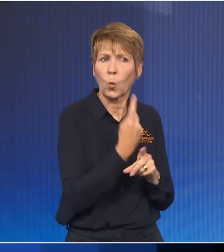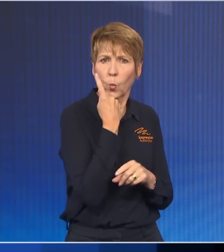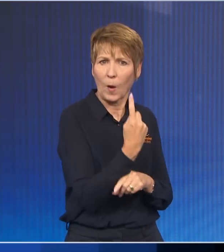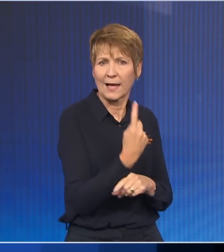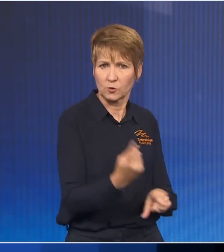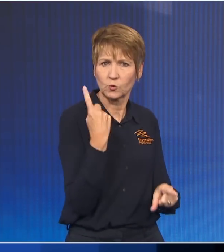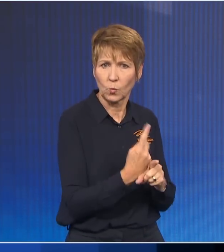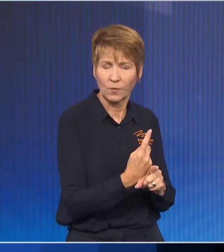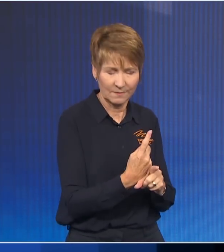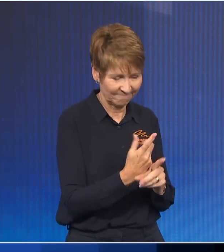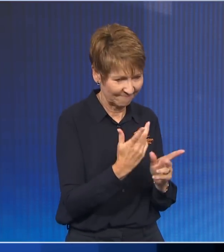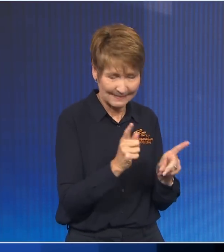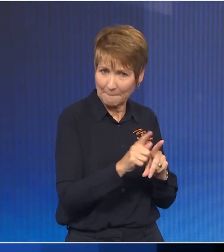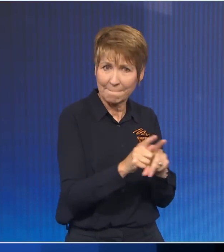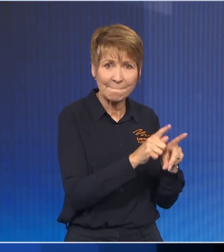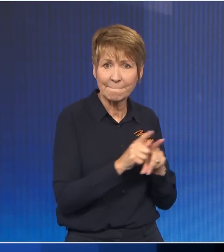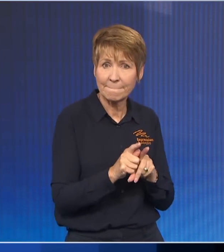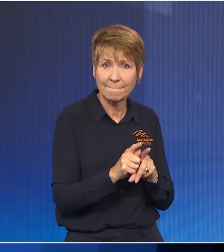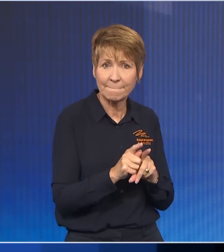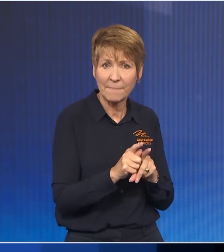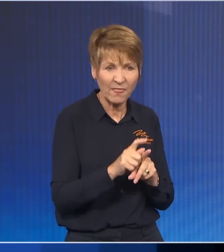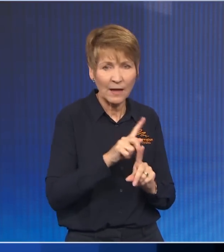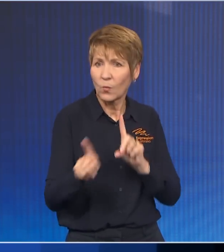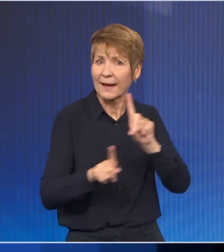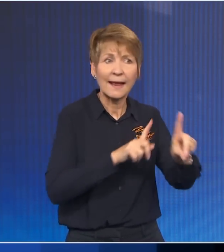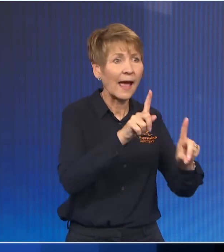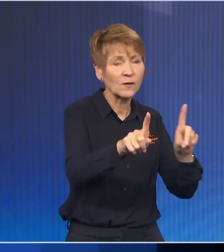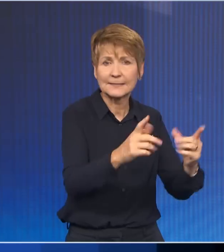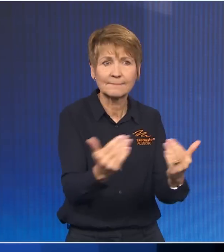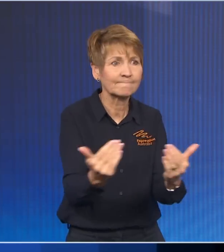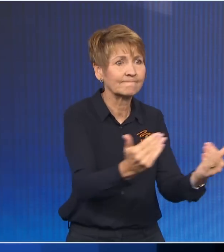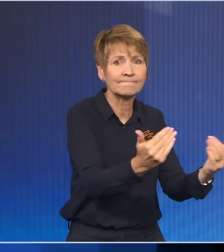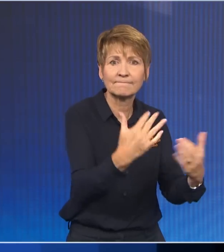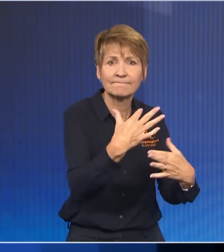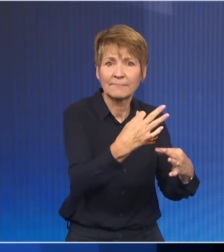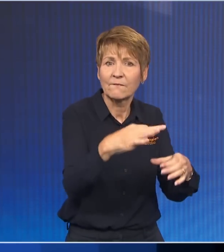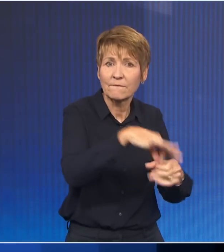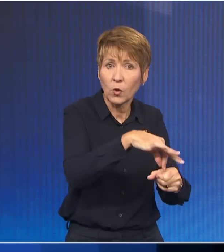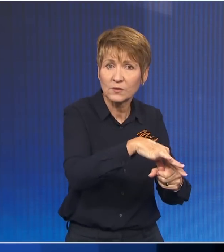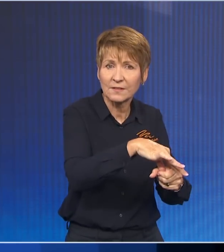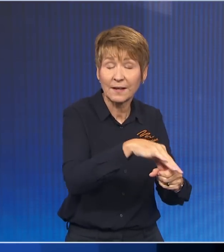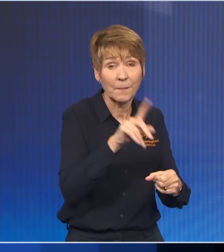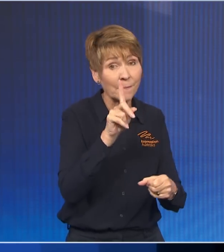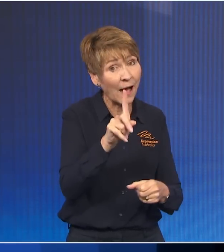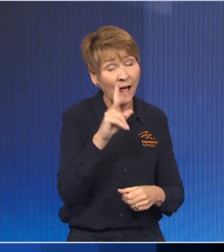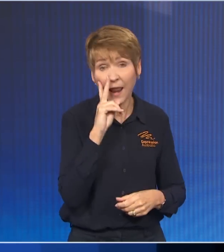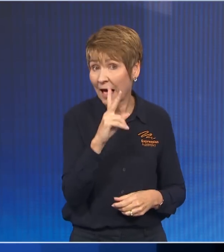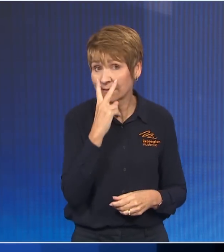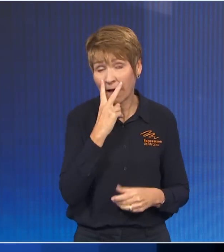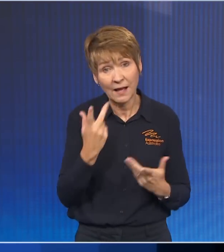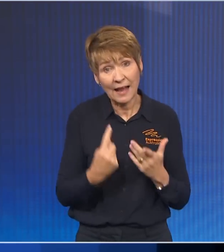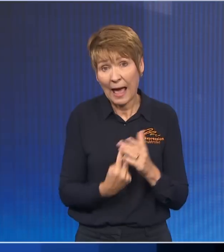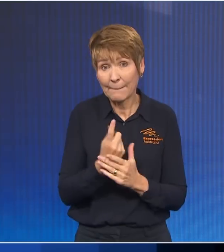they will say to you, they left no stone unturned. But when you are looking at the factors that were in play last night, the very